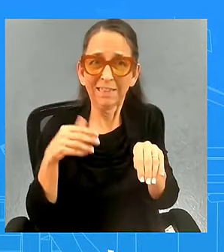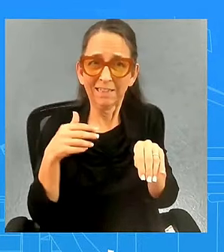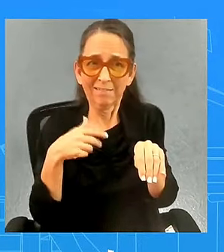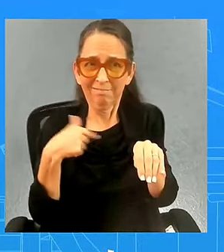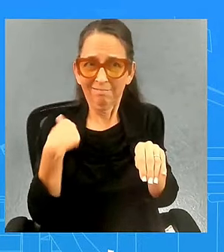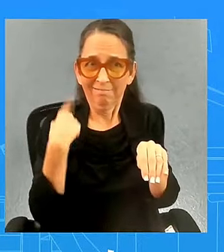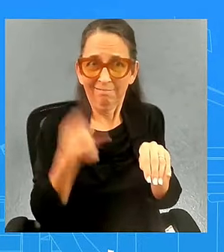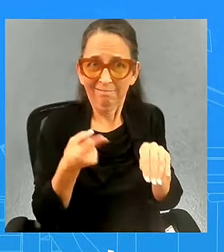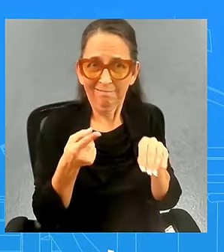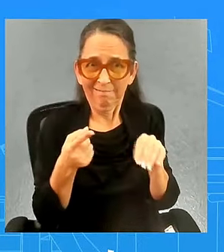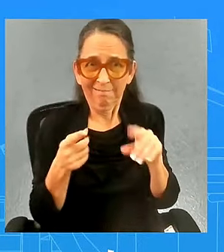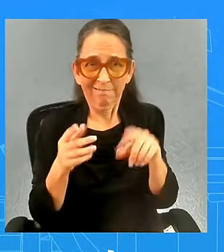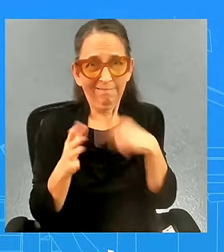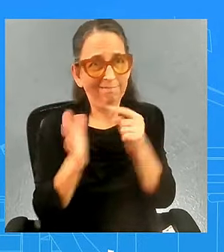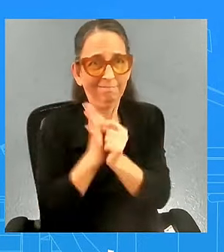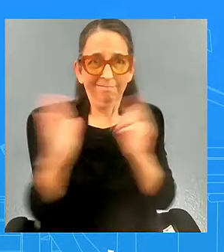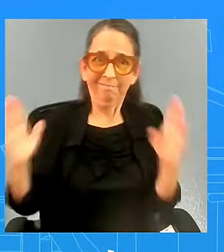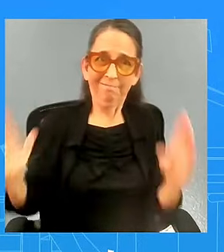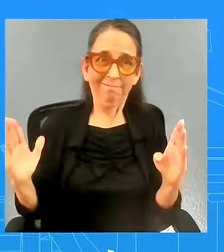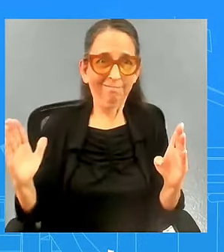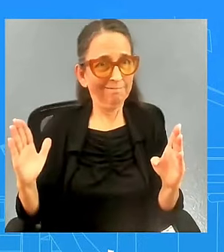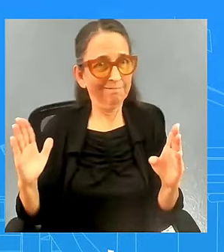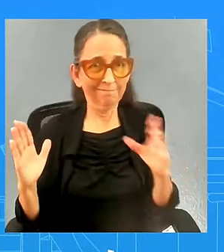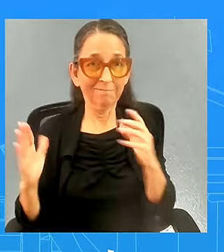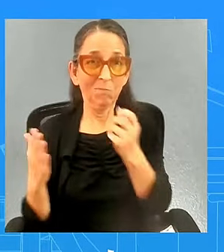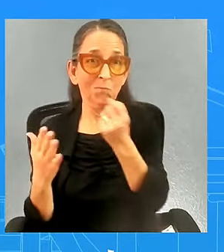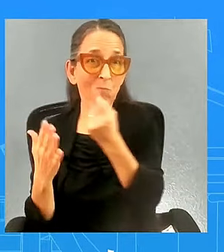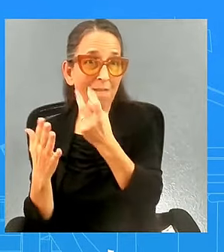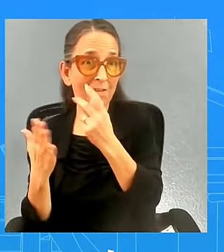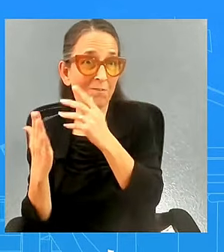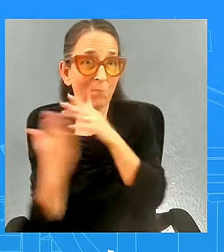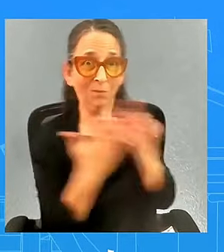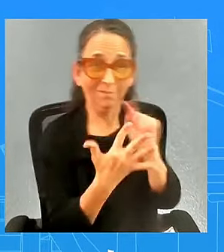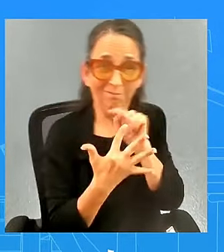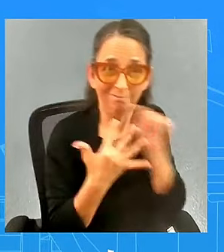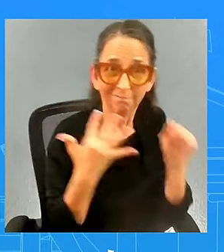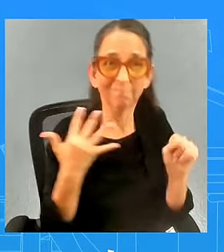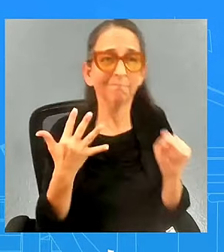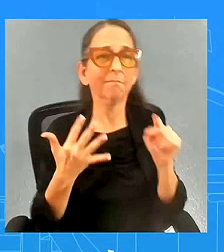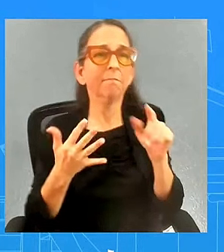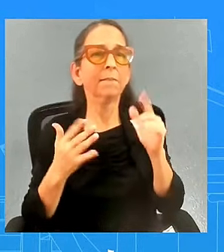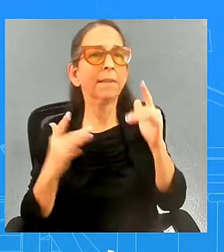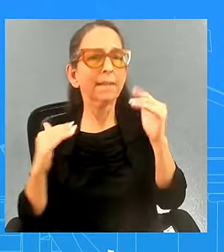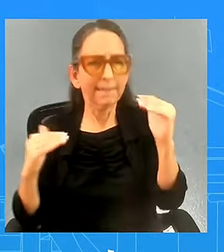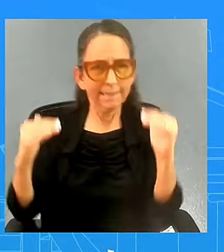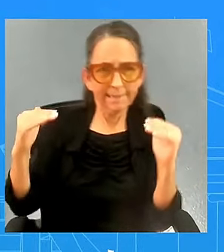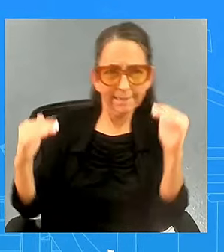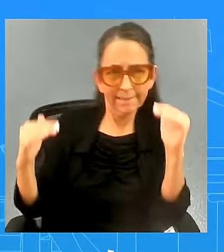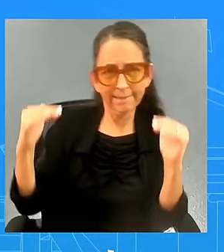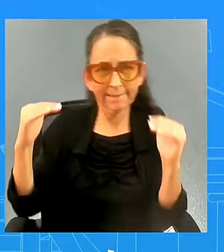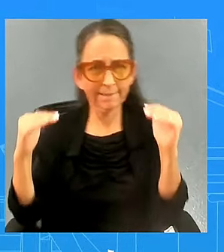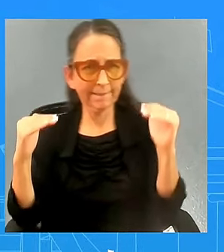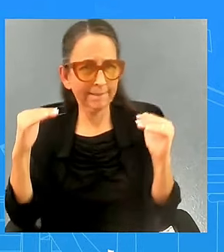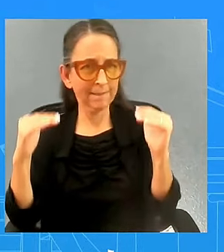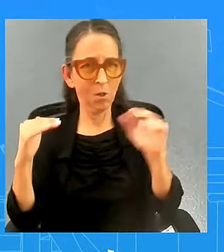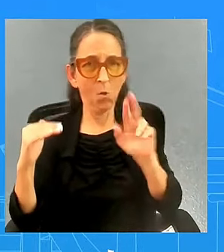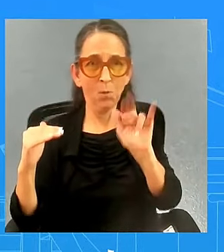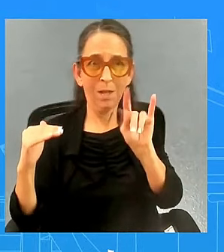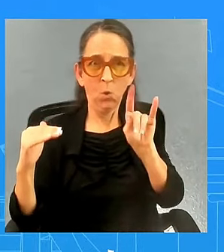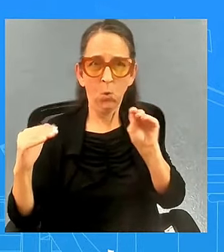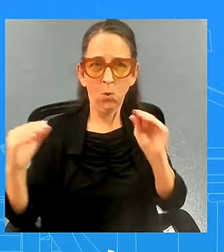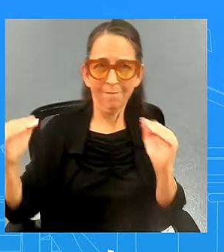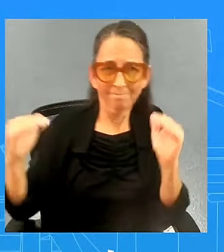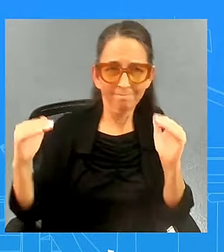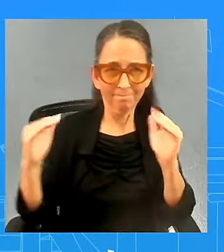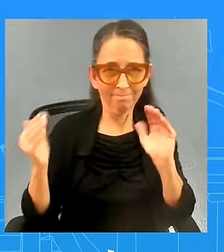can do two things as long as you keep your debt service ratio in in in around historical levels you can pay off your debt while your